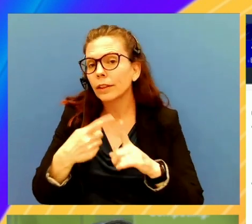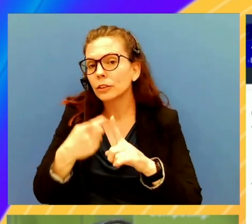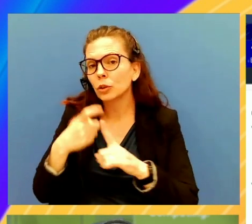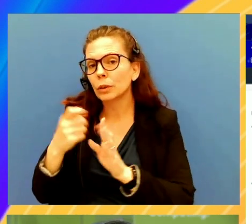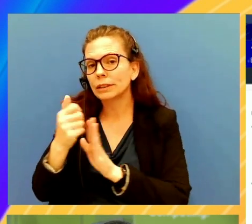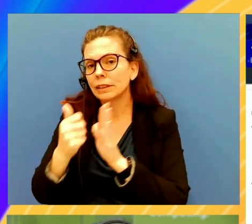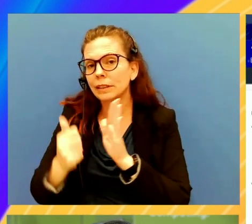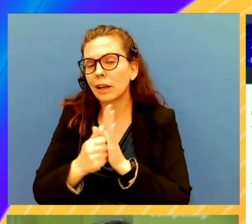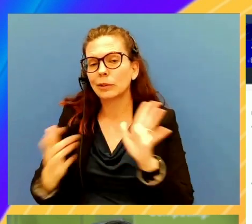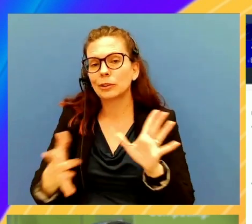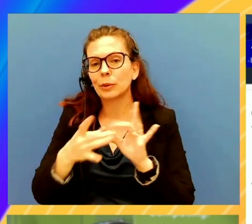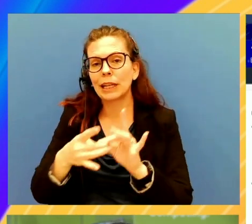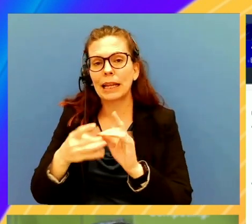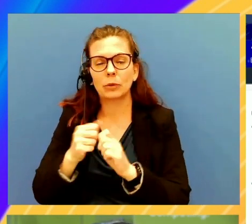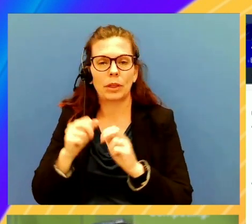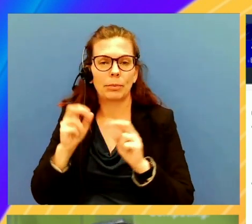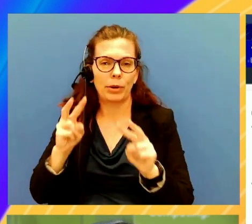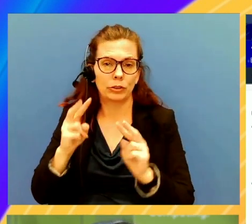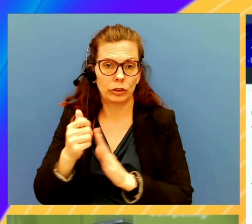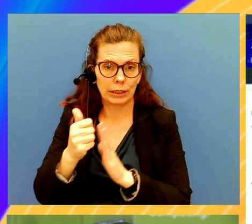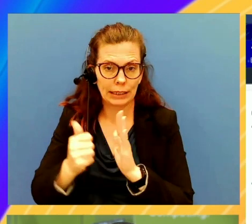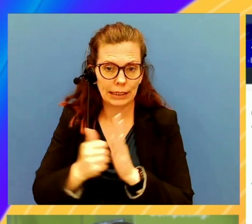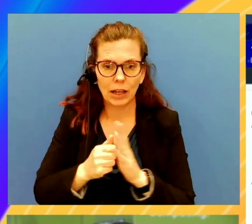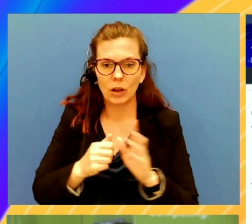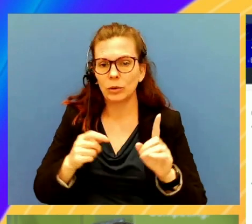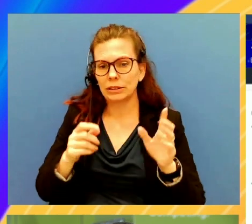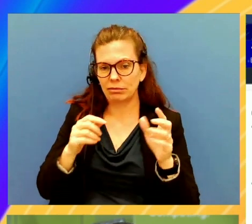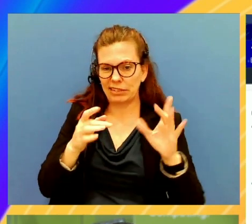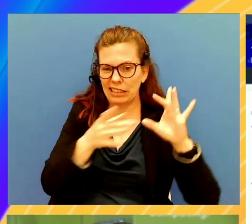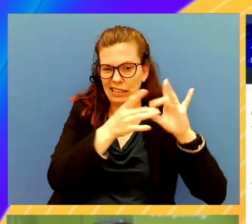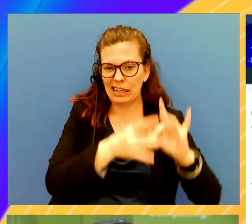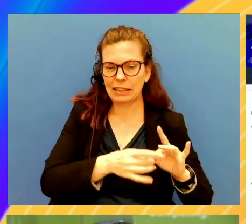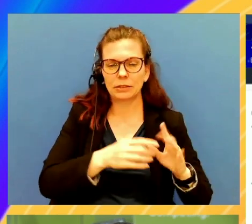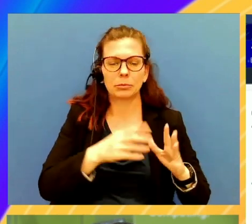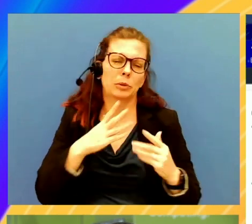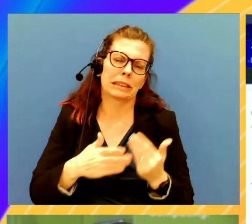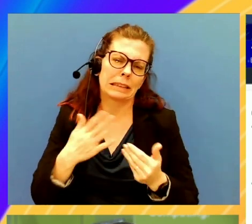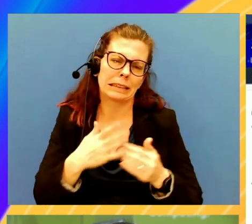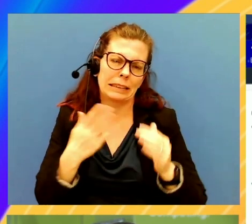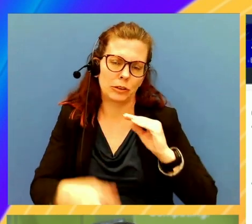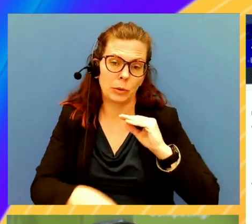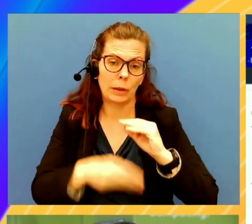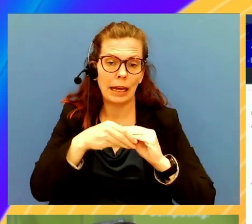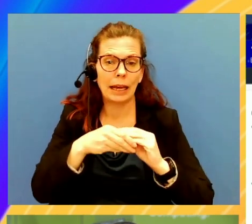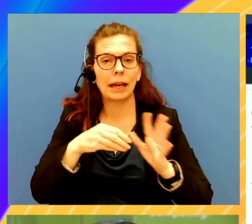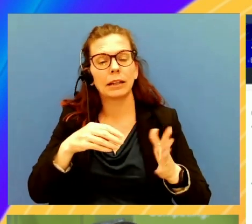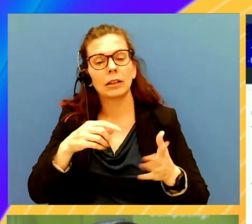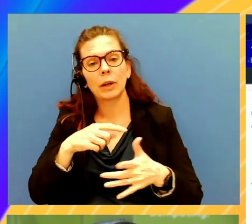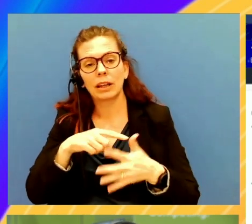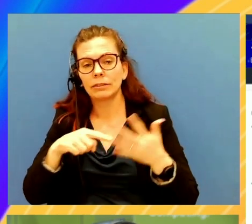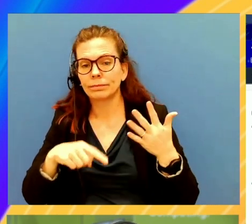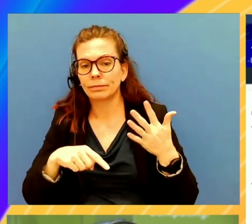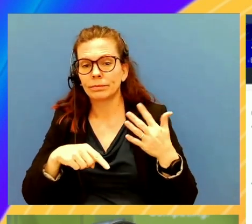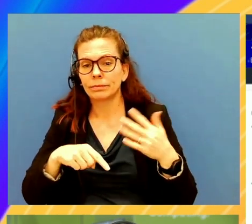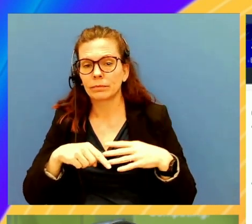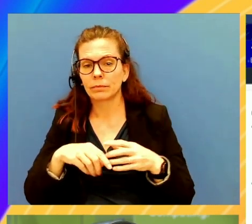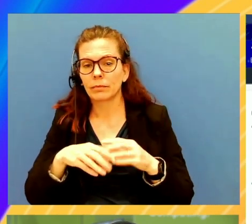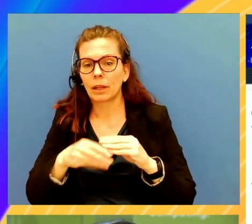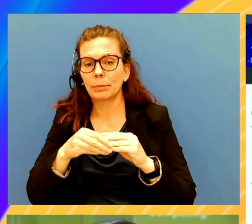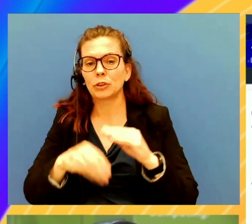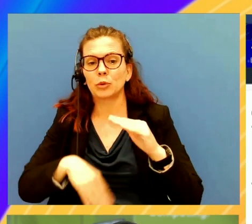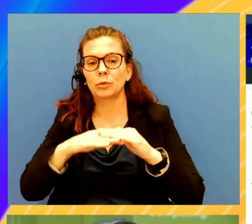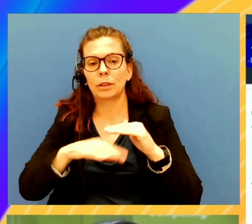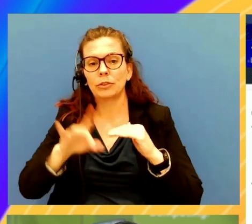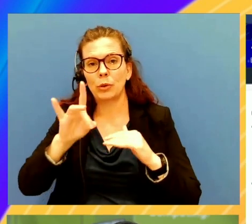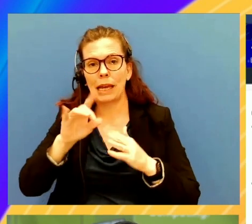want to connect to this monitoring account connected out here. And it's pretty easy to add. So you can add and delete accounts. I have my source